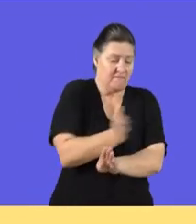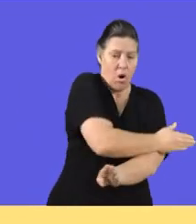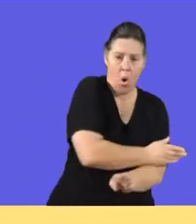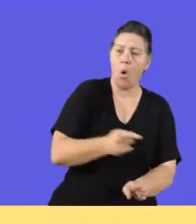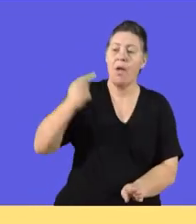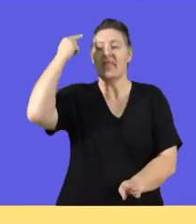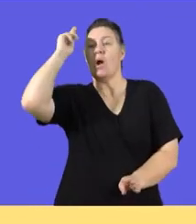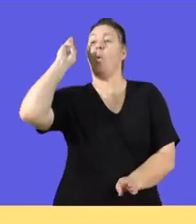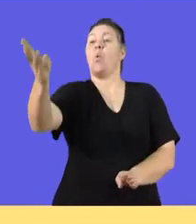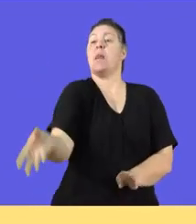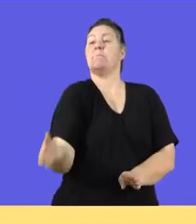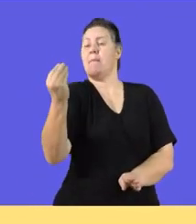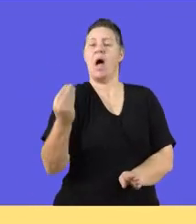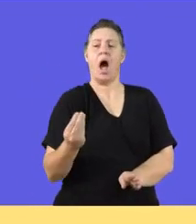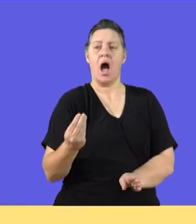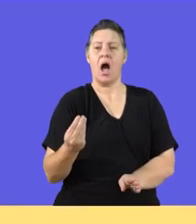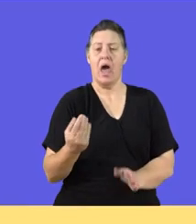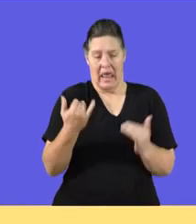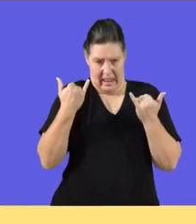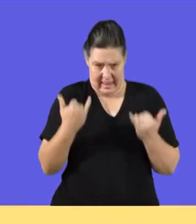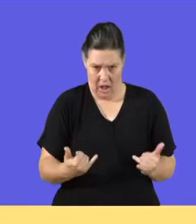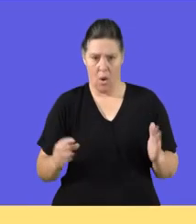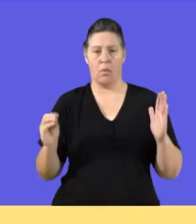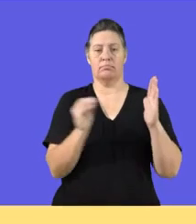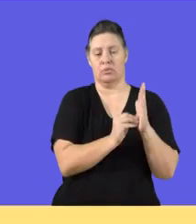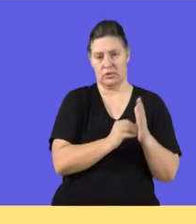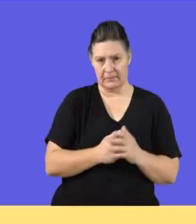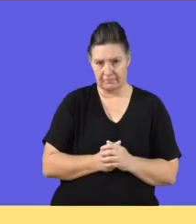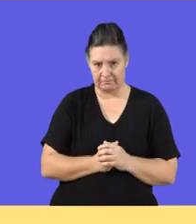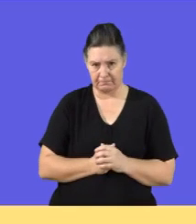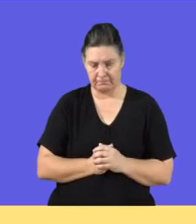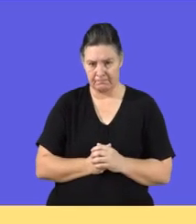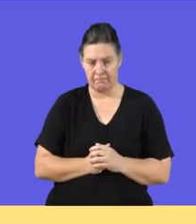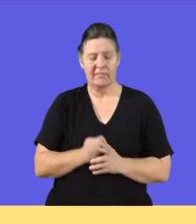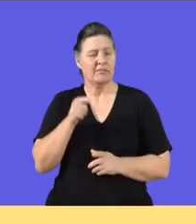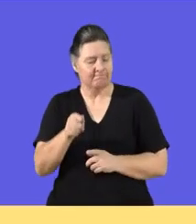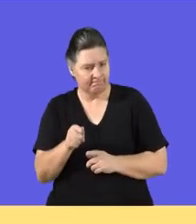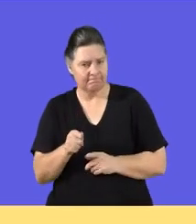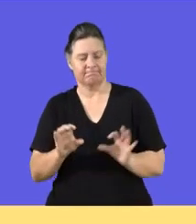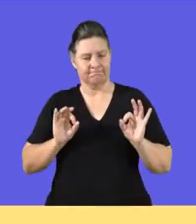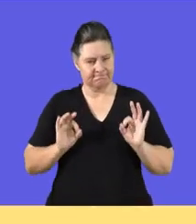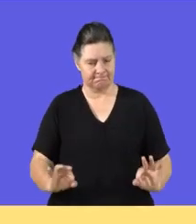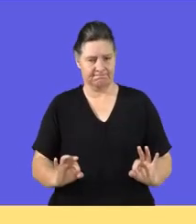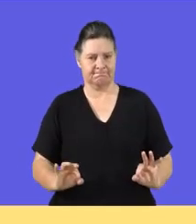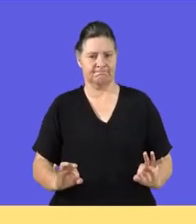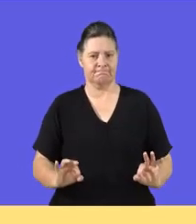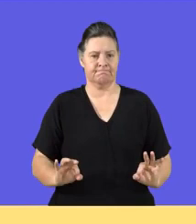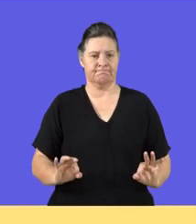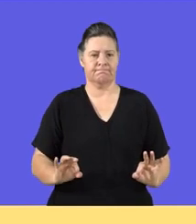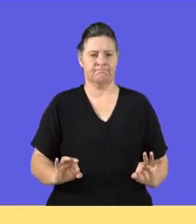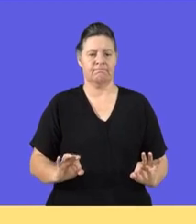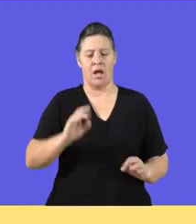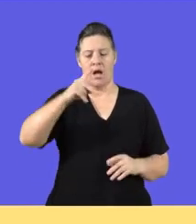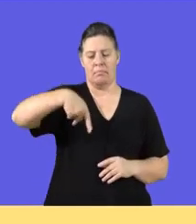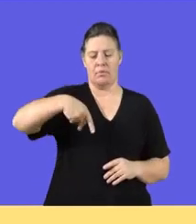realized. Realized simply means until we have received the money. This is in accordance